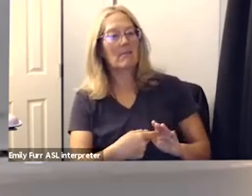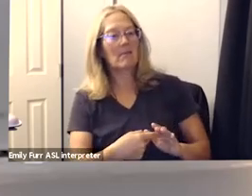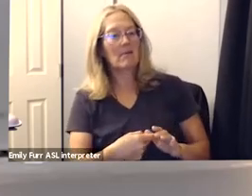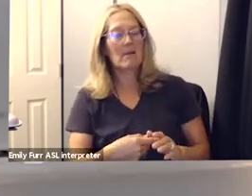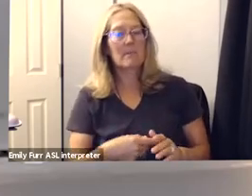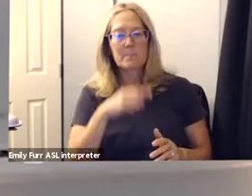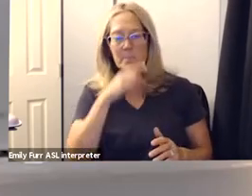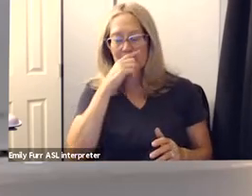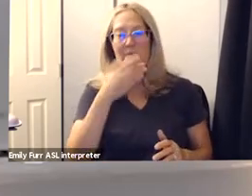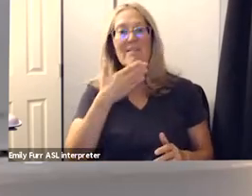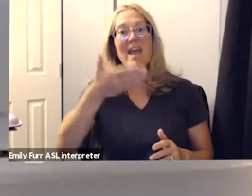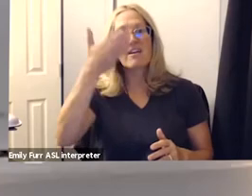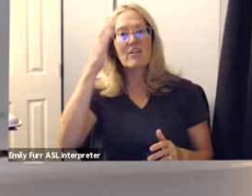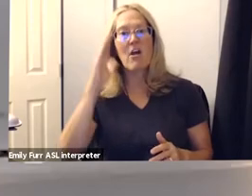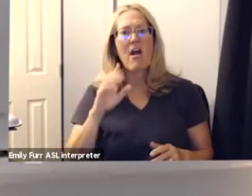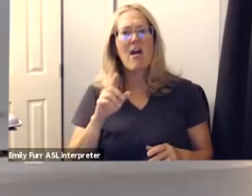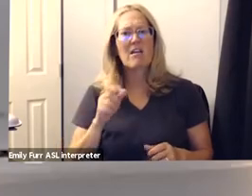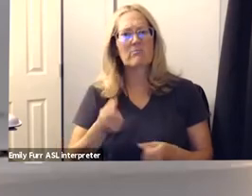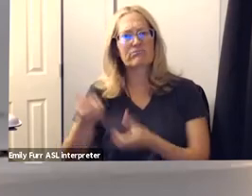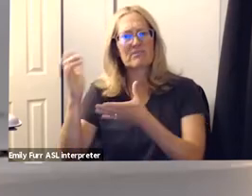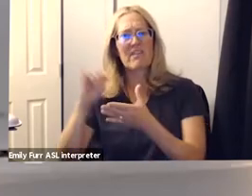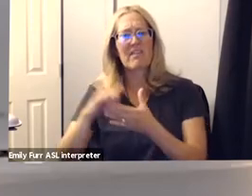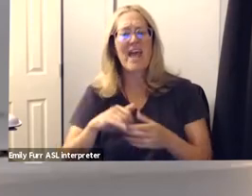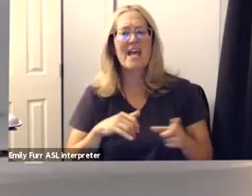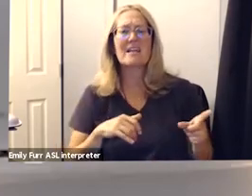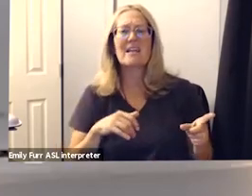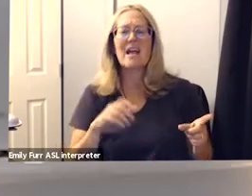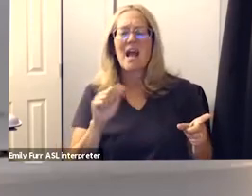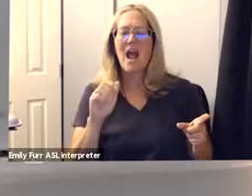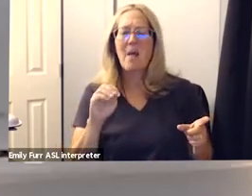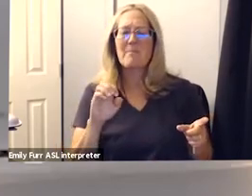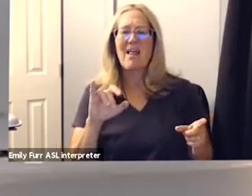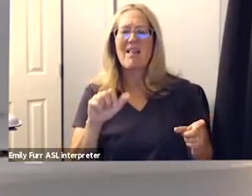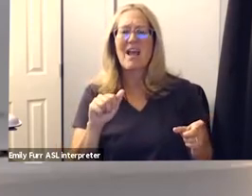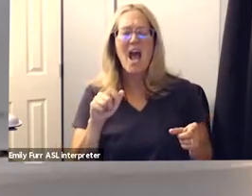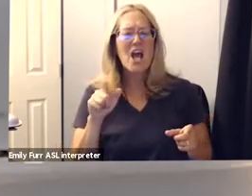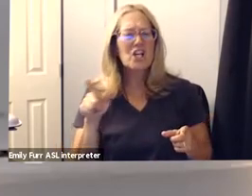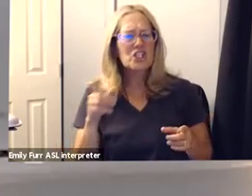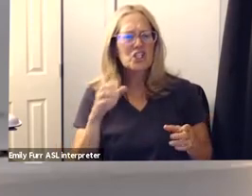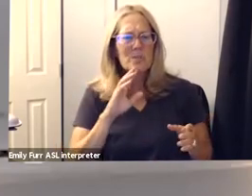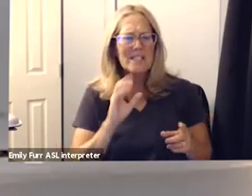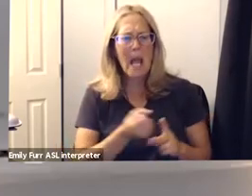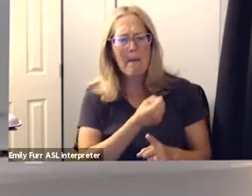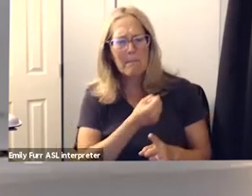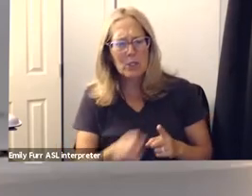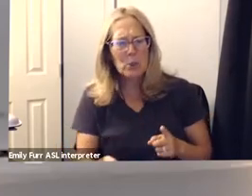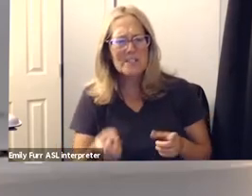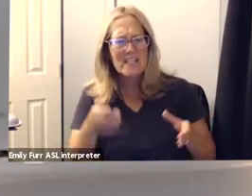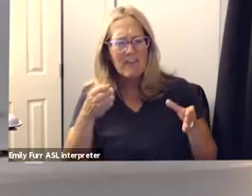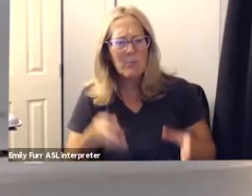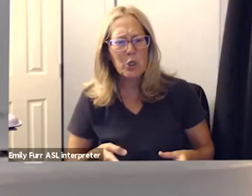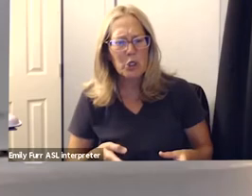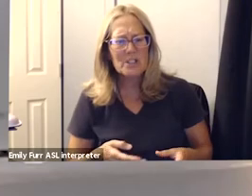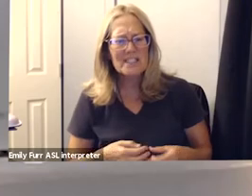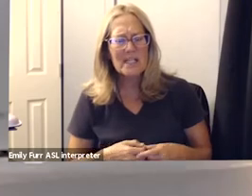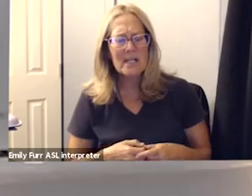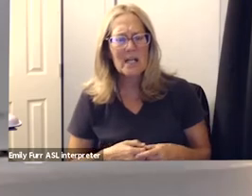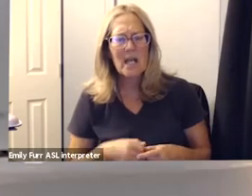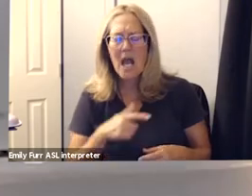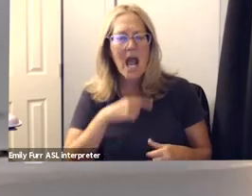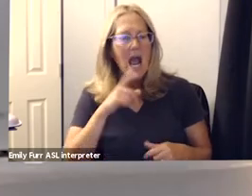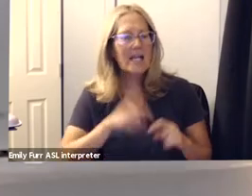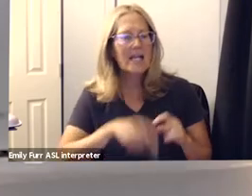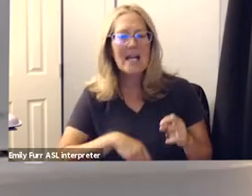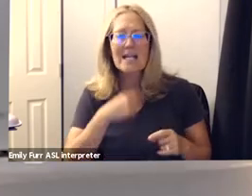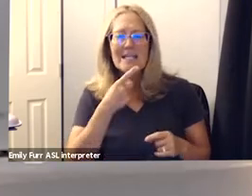thank god she's out of the district she was a divisive abusive person who i mean i can't tell you how